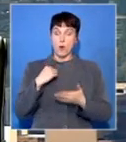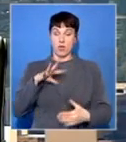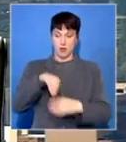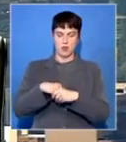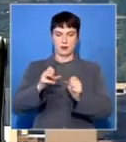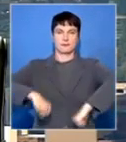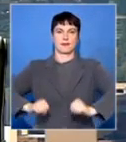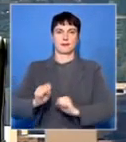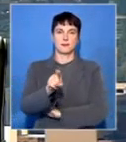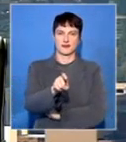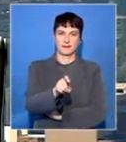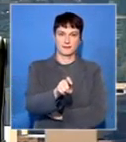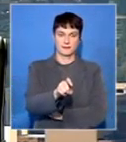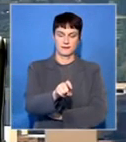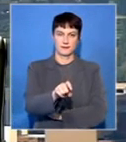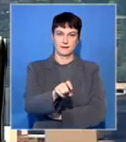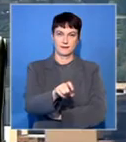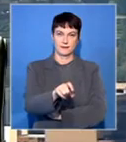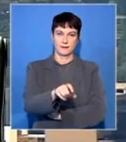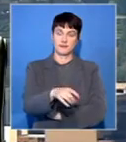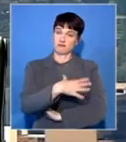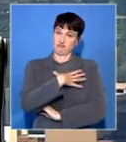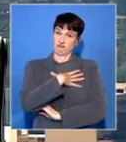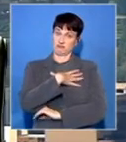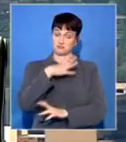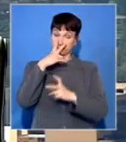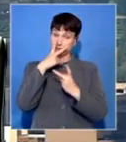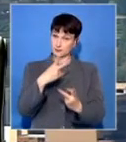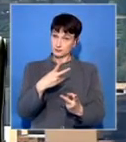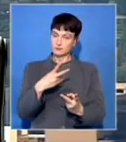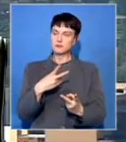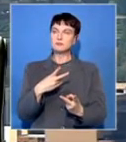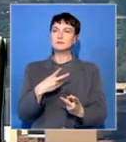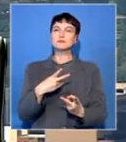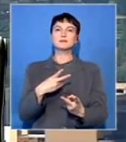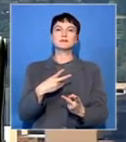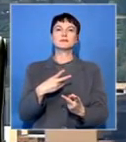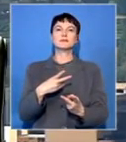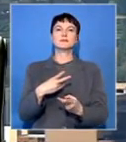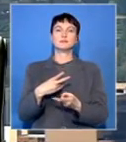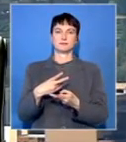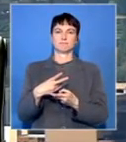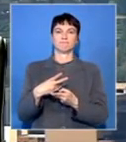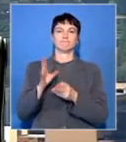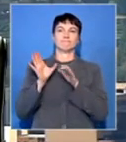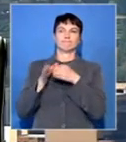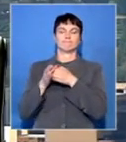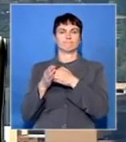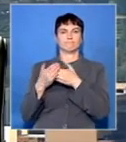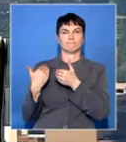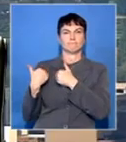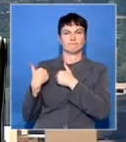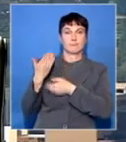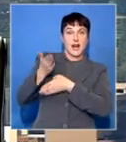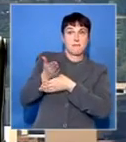dispute. And I found that the Minister of Labor has also been looking at this matter very